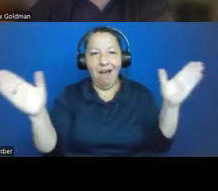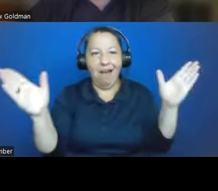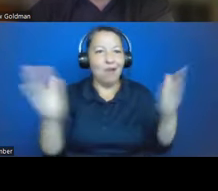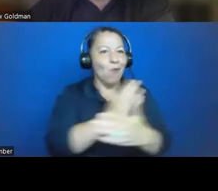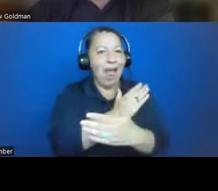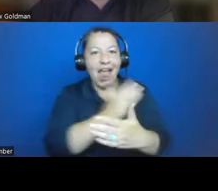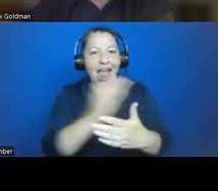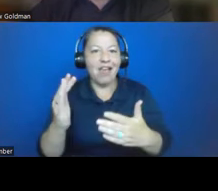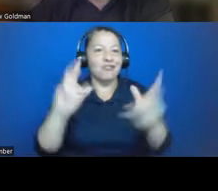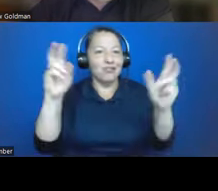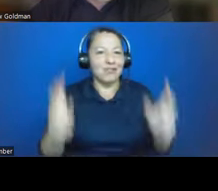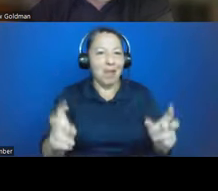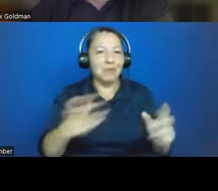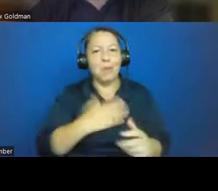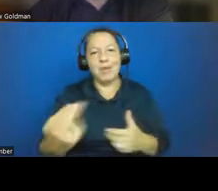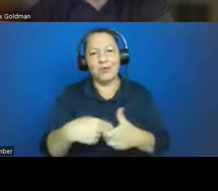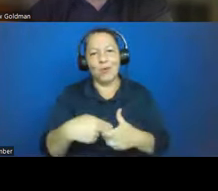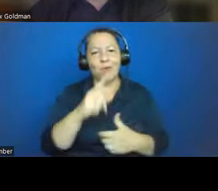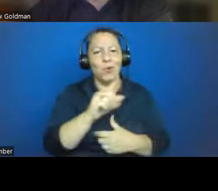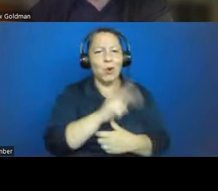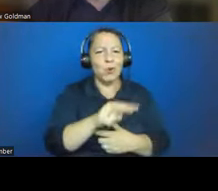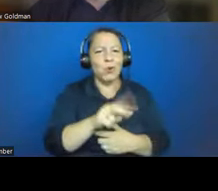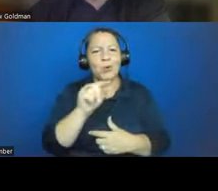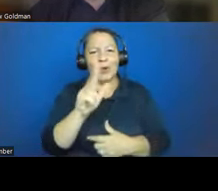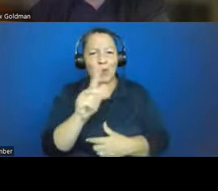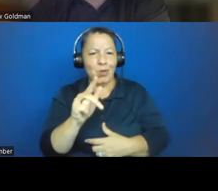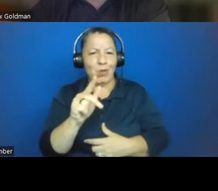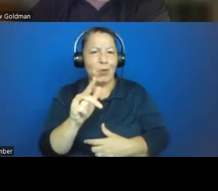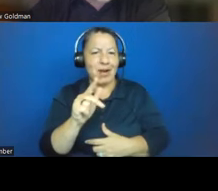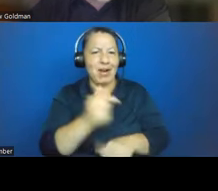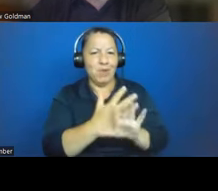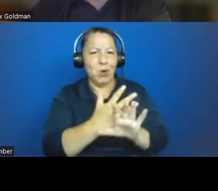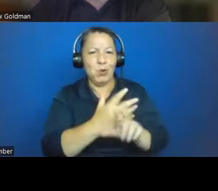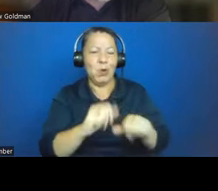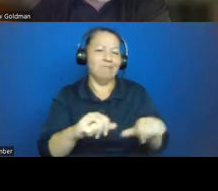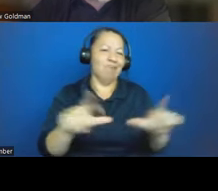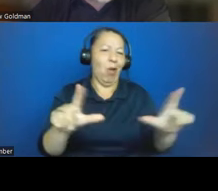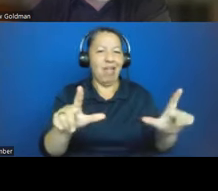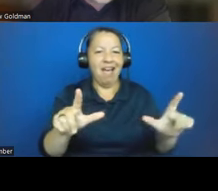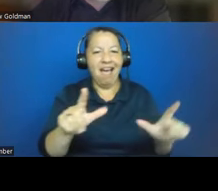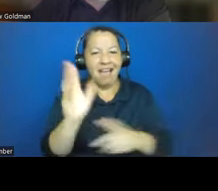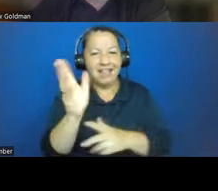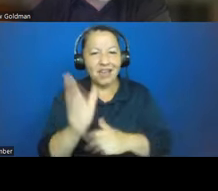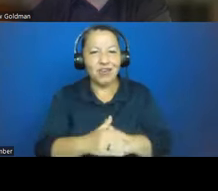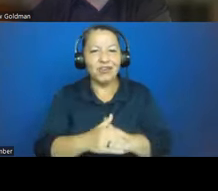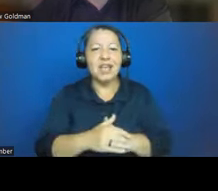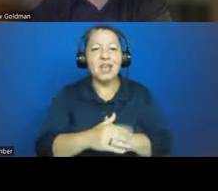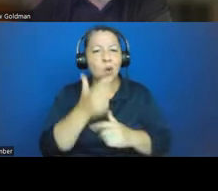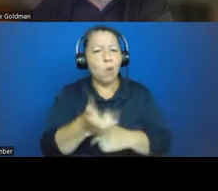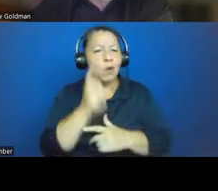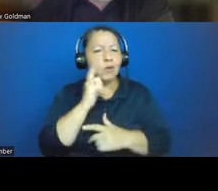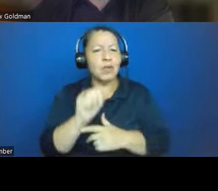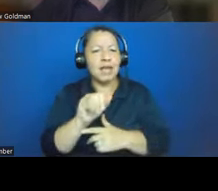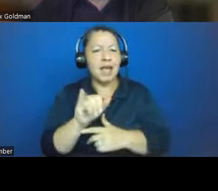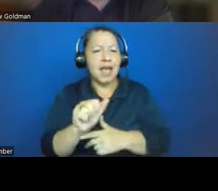lectures. Tune in for the new AIA Archaeological Lecture Series, as well as the return of the popular Archaeology